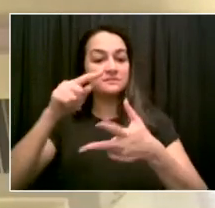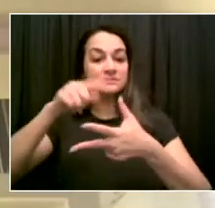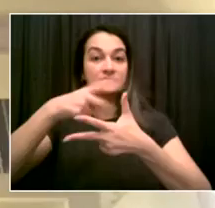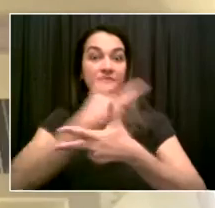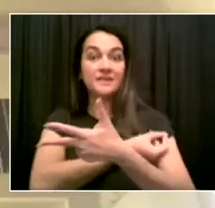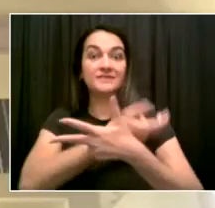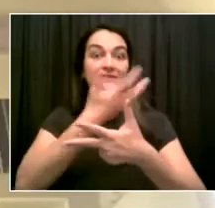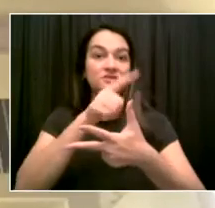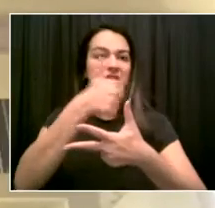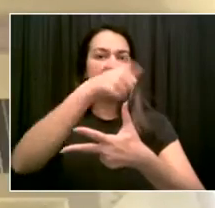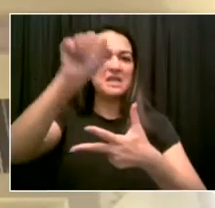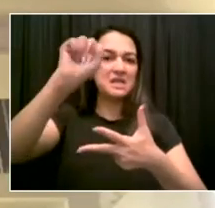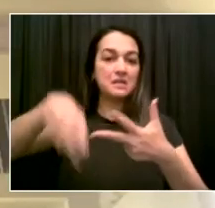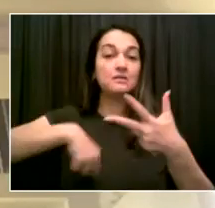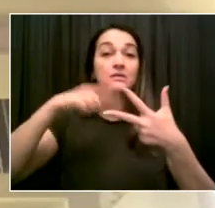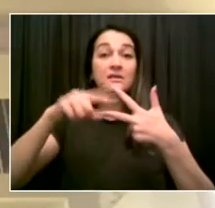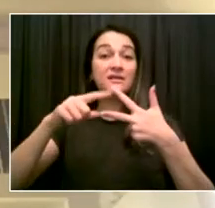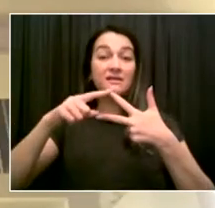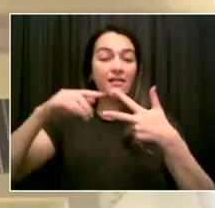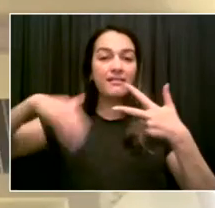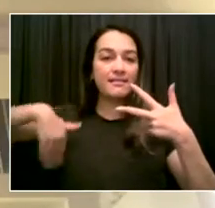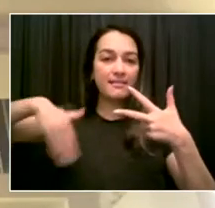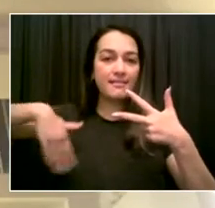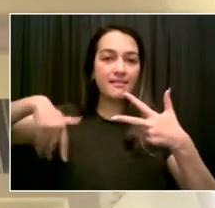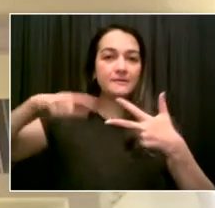must be protected from the city.